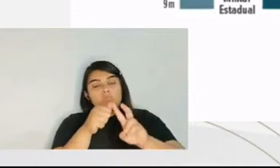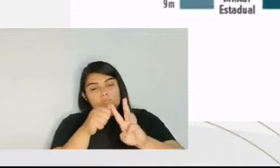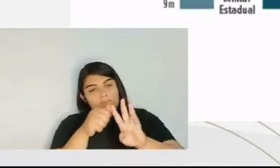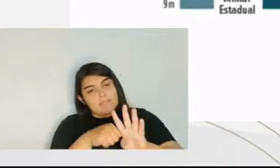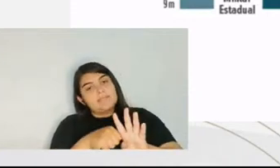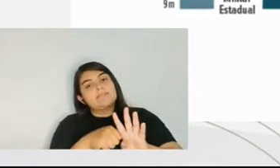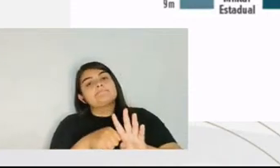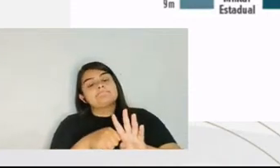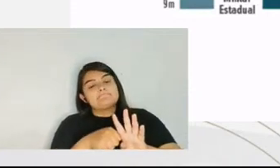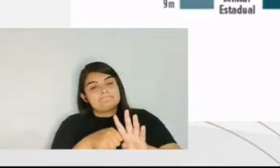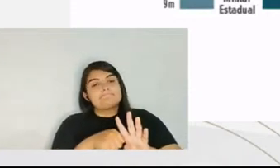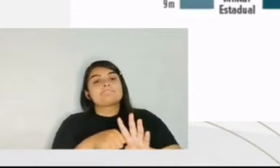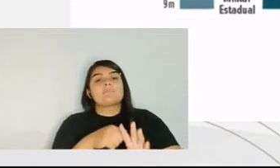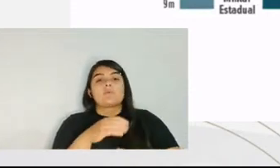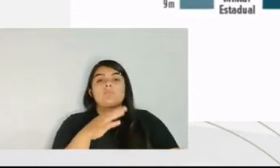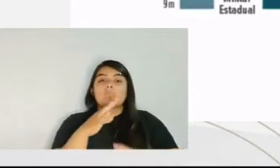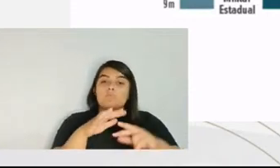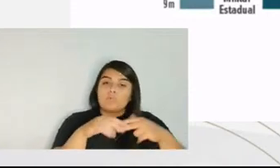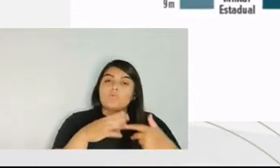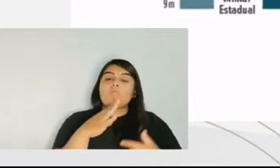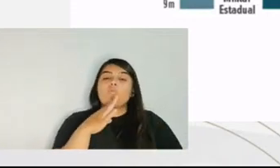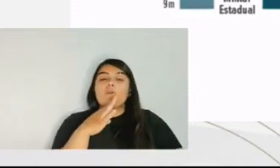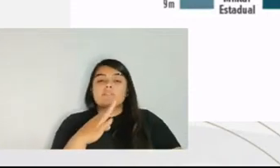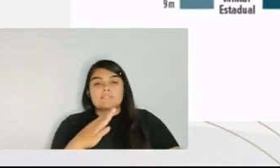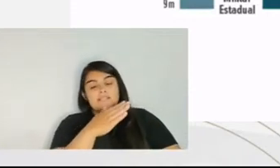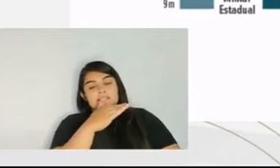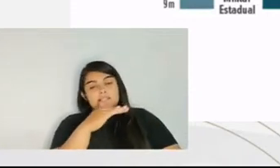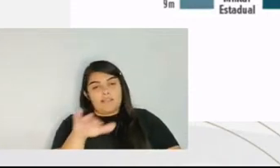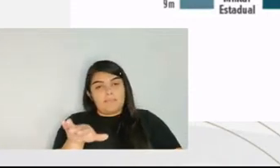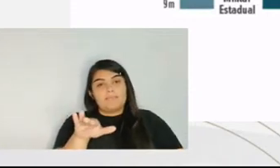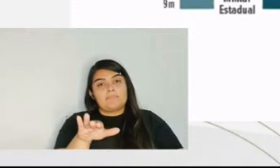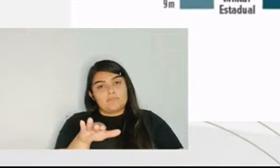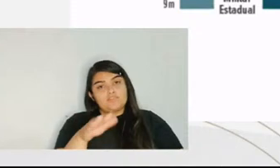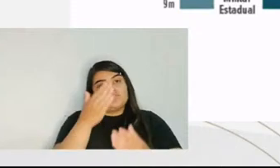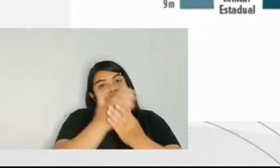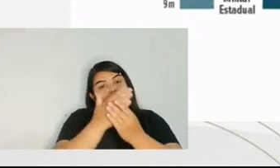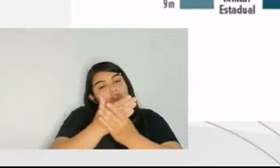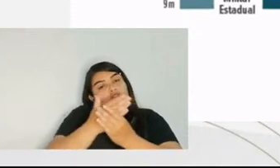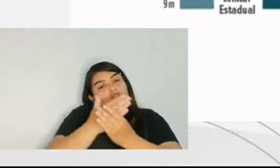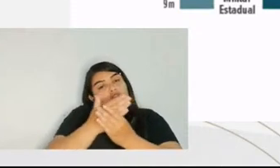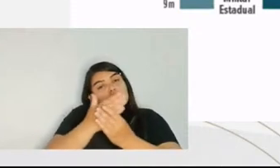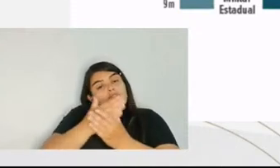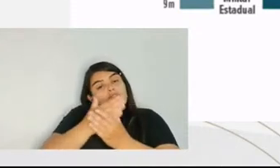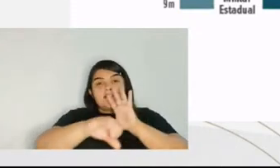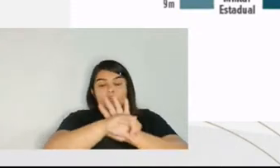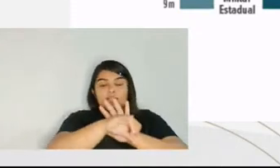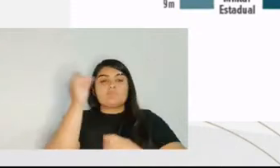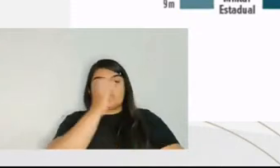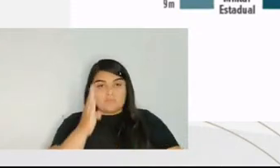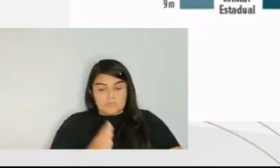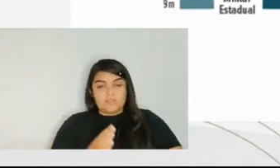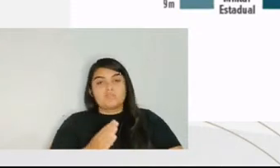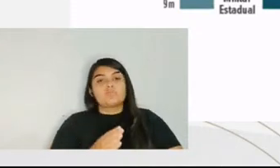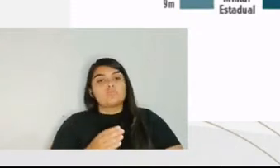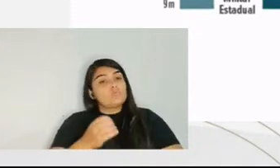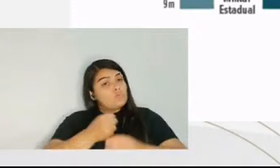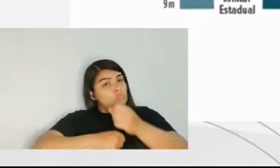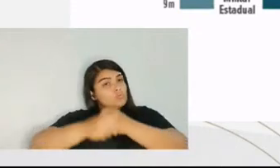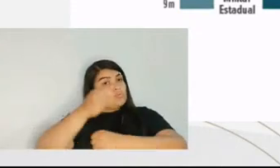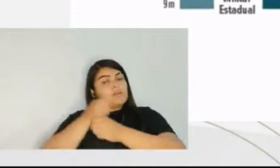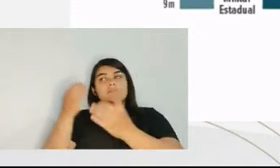about eight months of duration. So that's the average two and a half years.